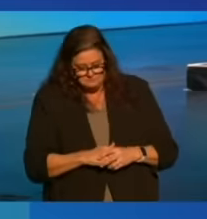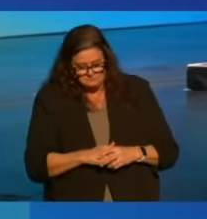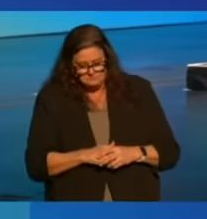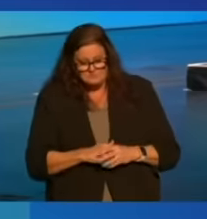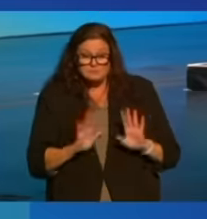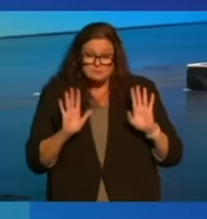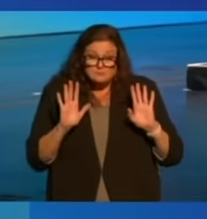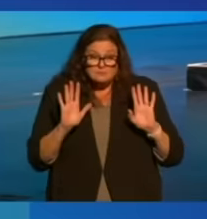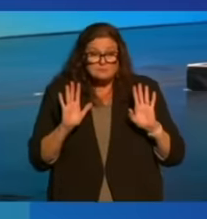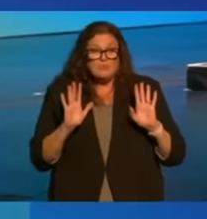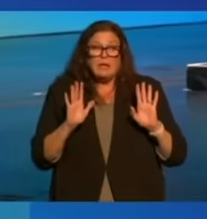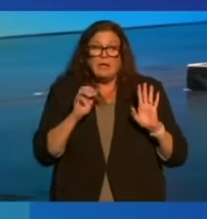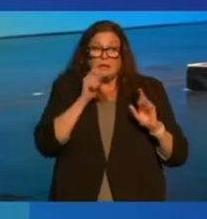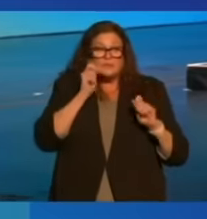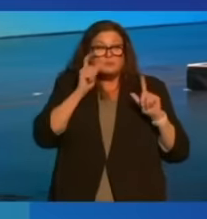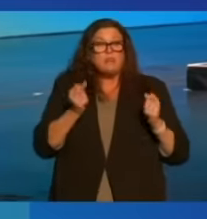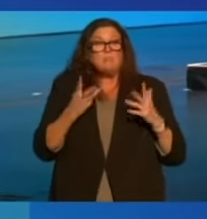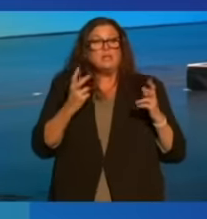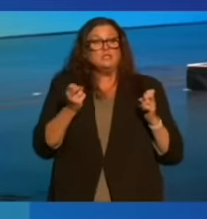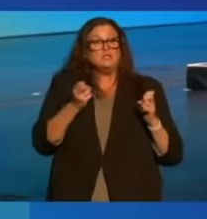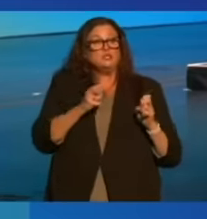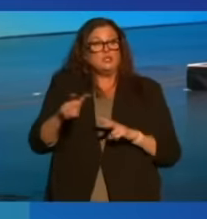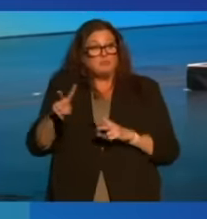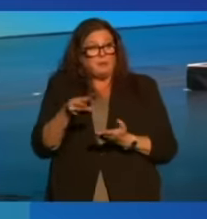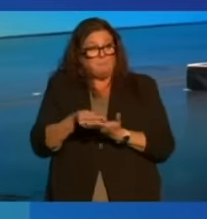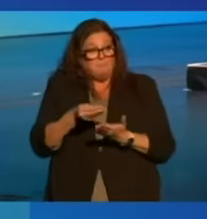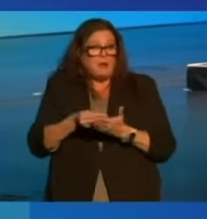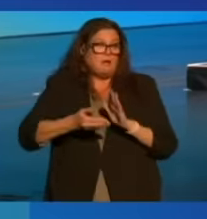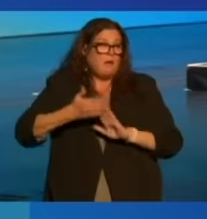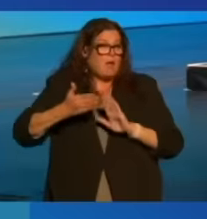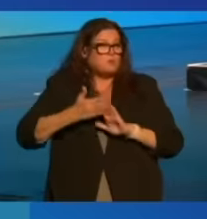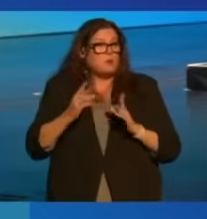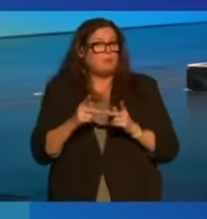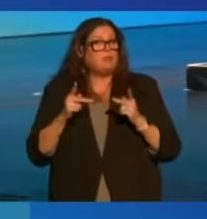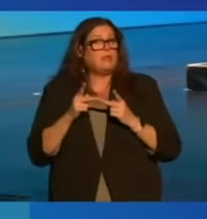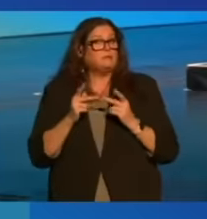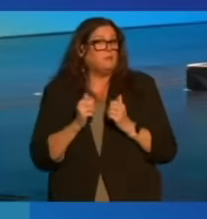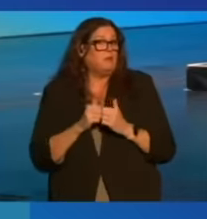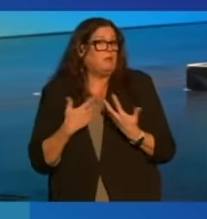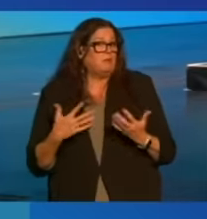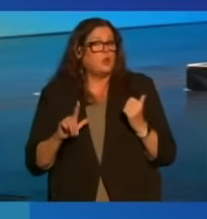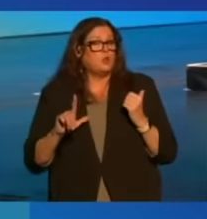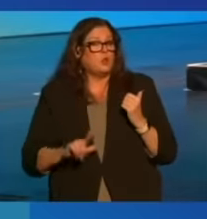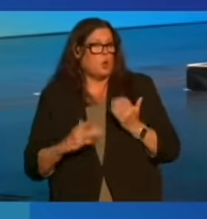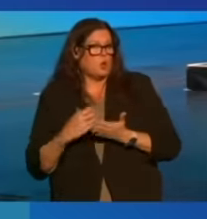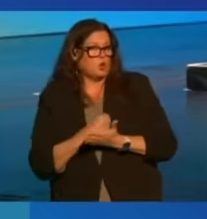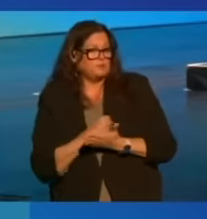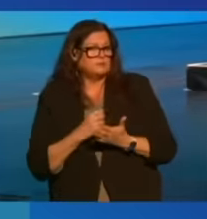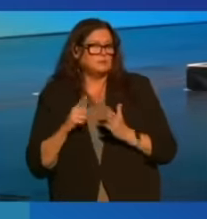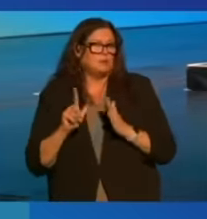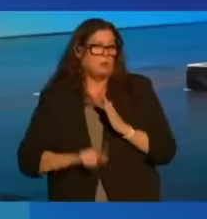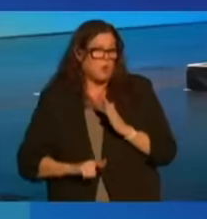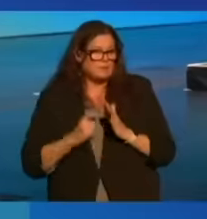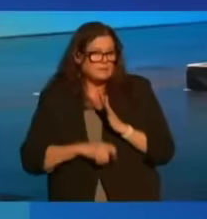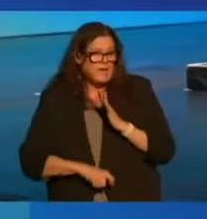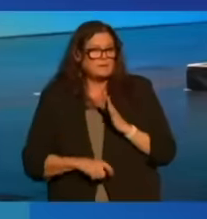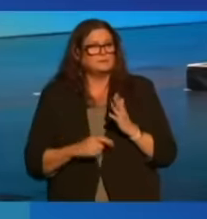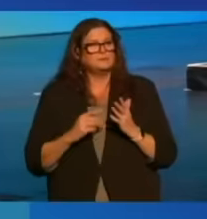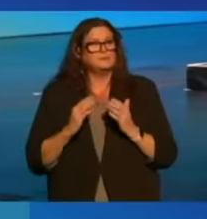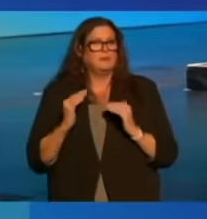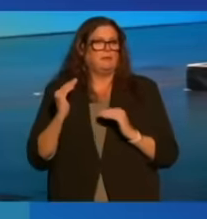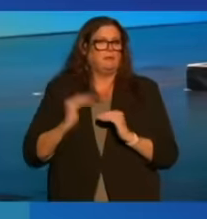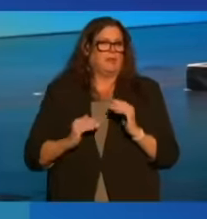And not surprisingly, many of them shifted money and operations to places with lower wages, lower taxes, fewer